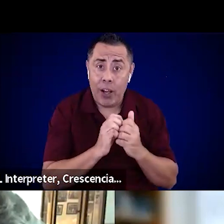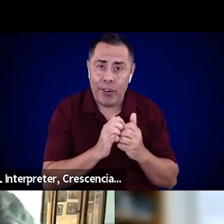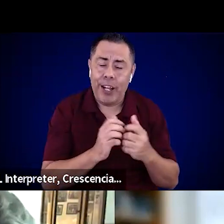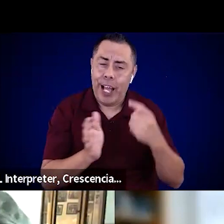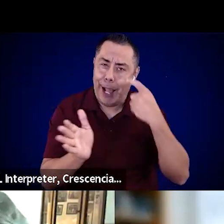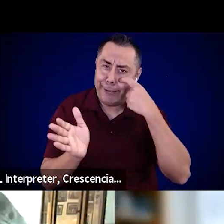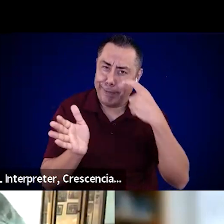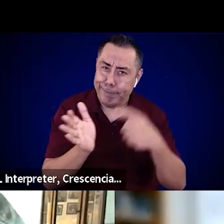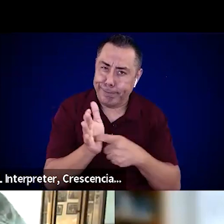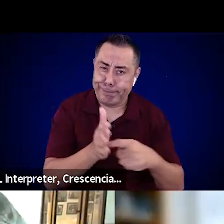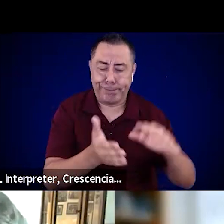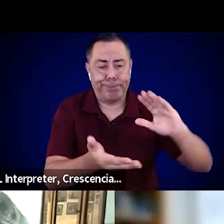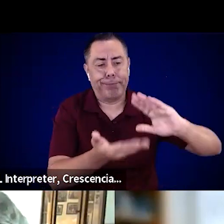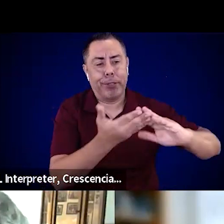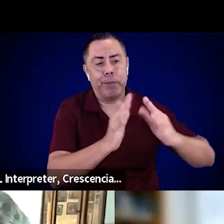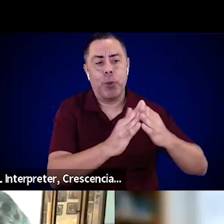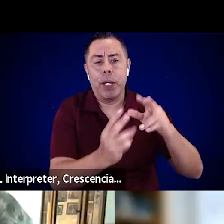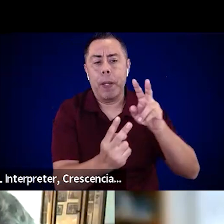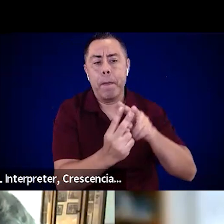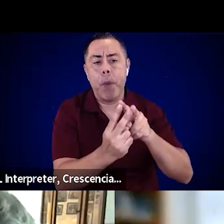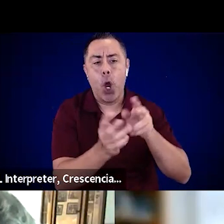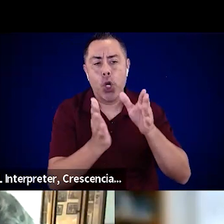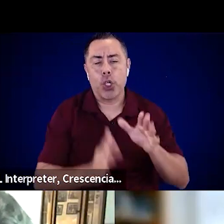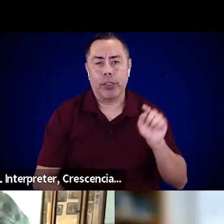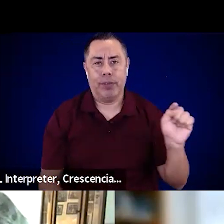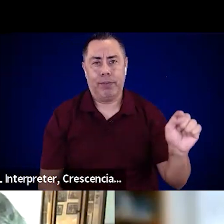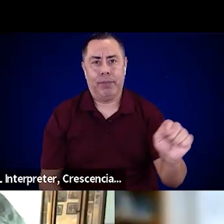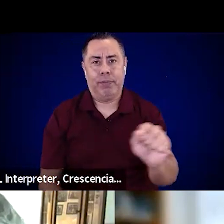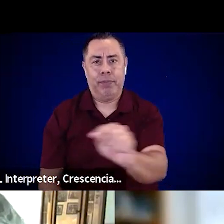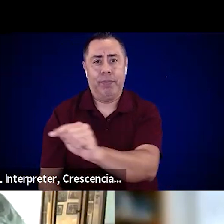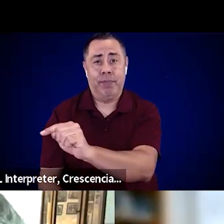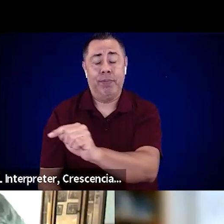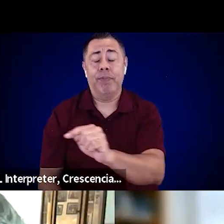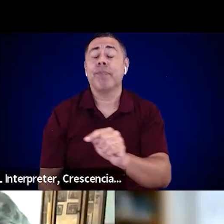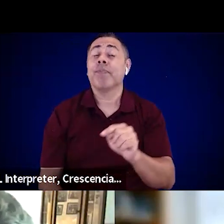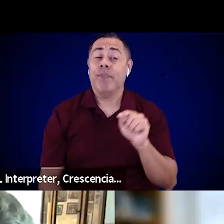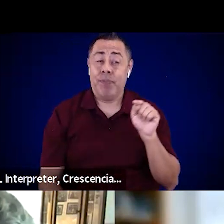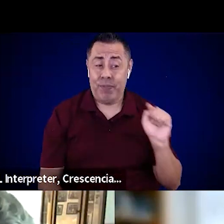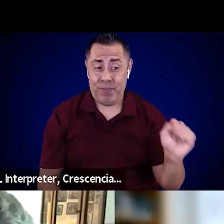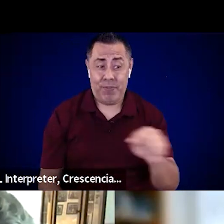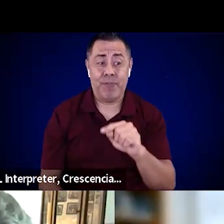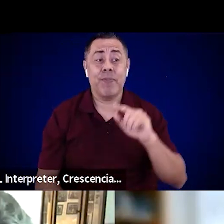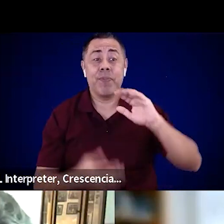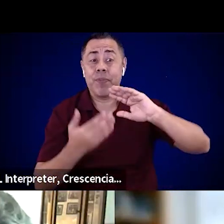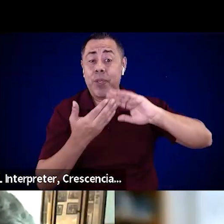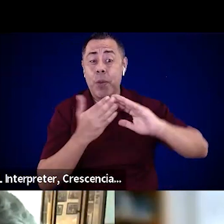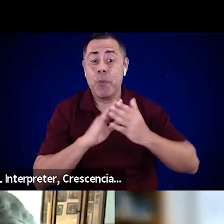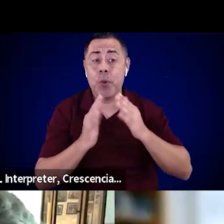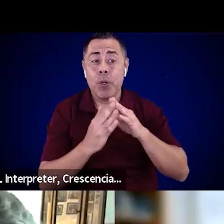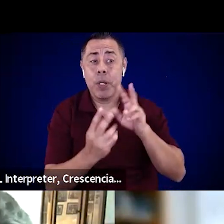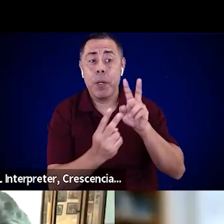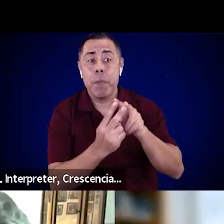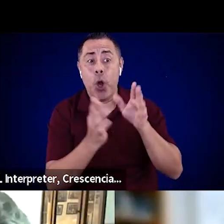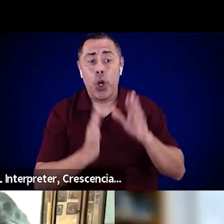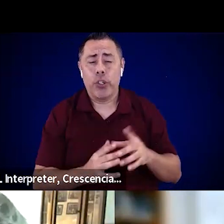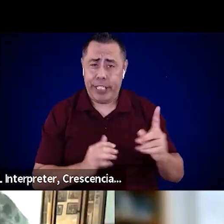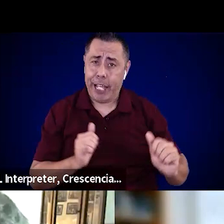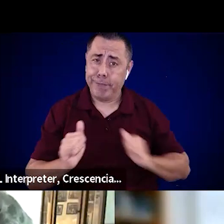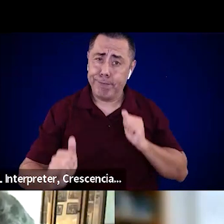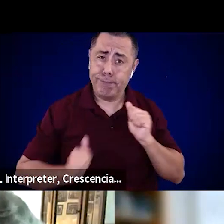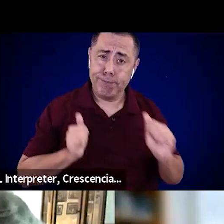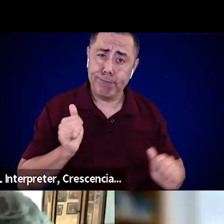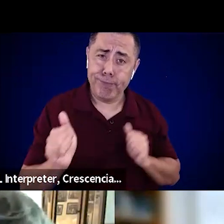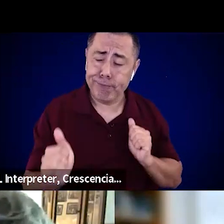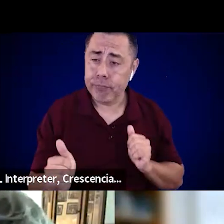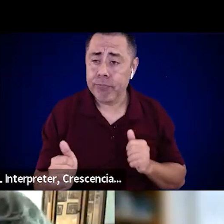Our community partners really stepped up to the plate and our AFN partners specifically, our